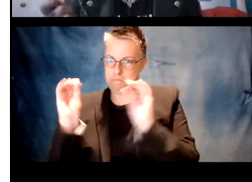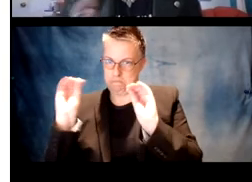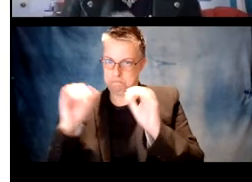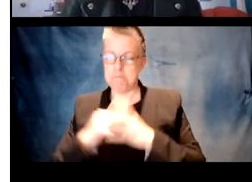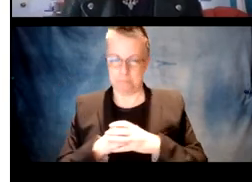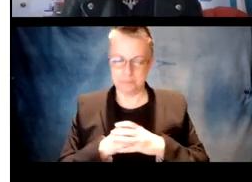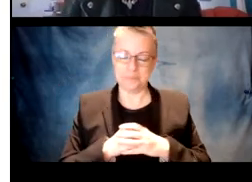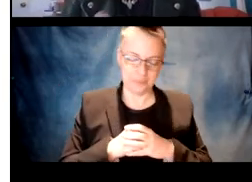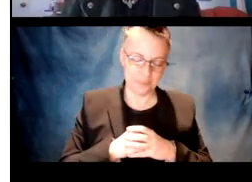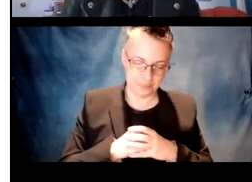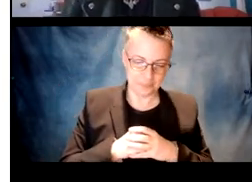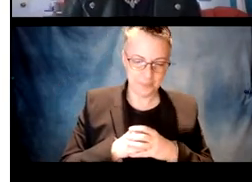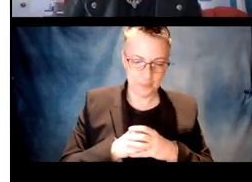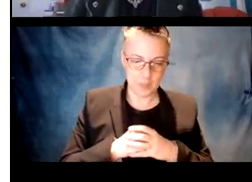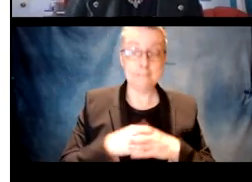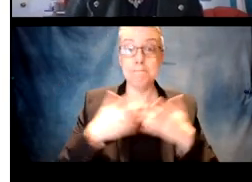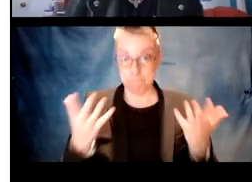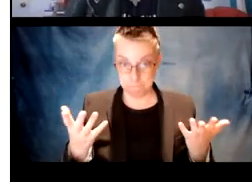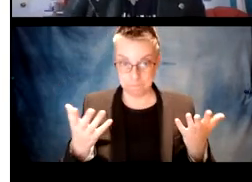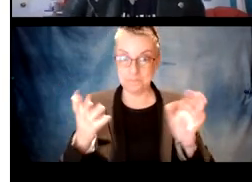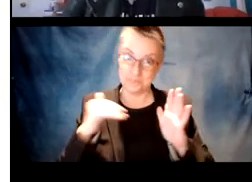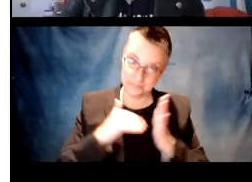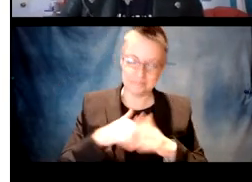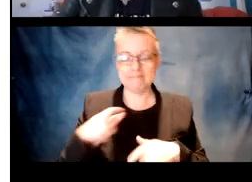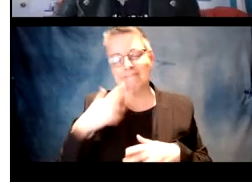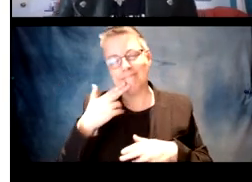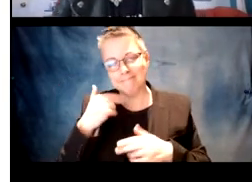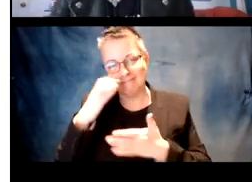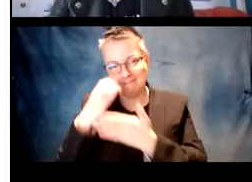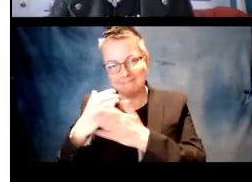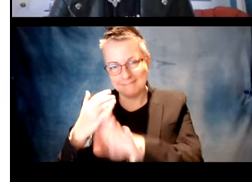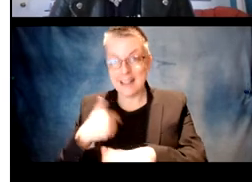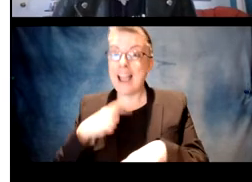go and you know they're not co occurring with morphemes. Okay.